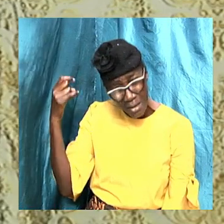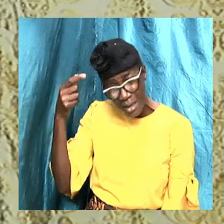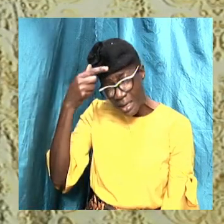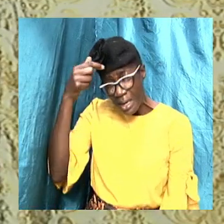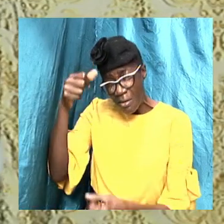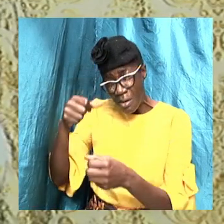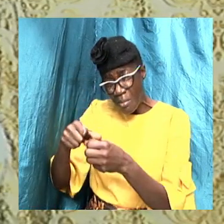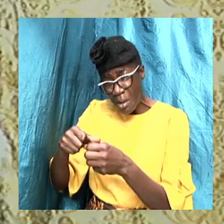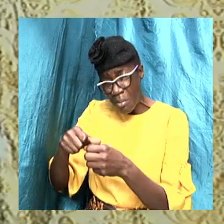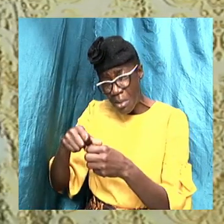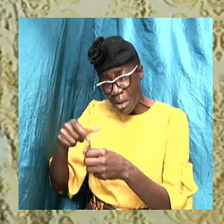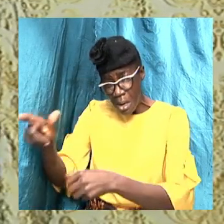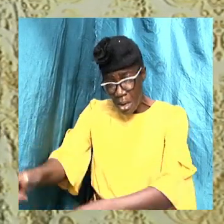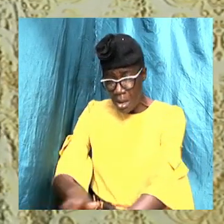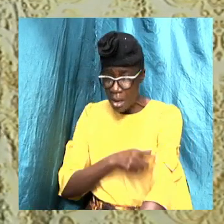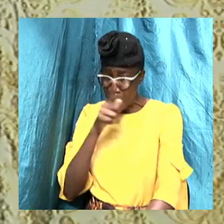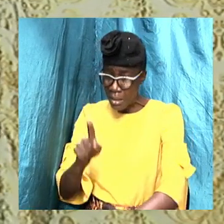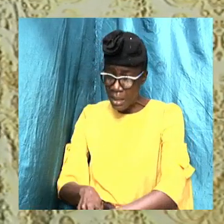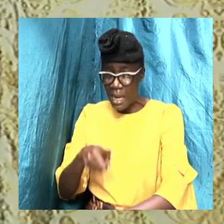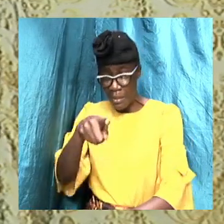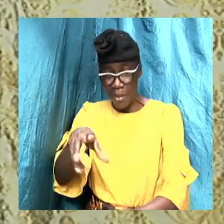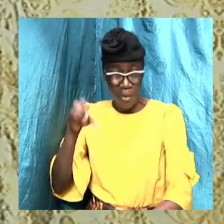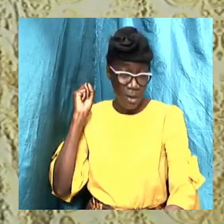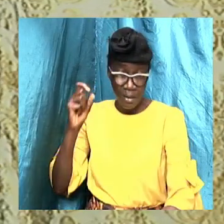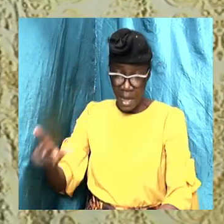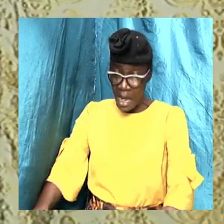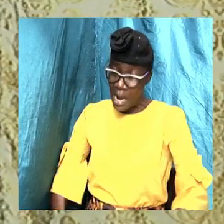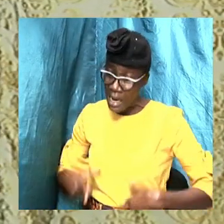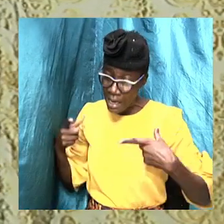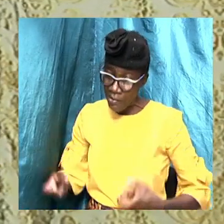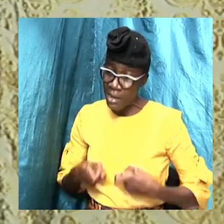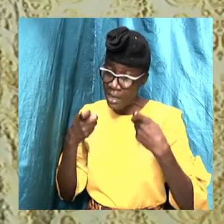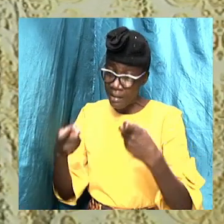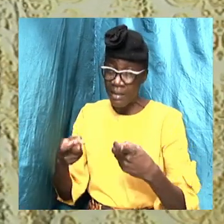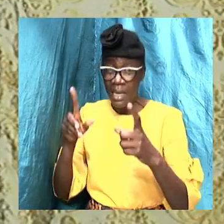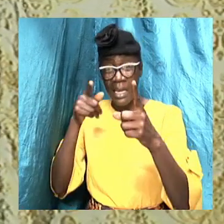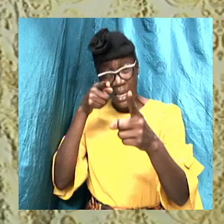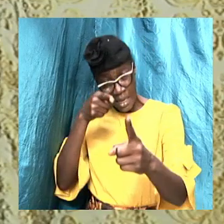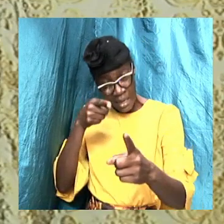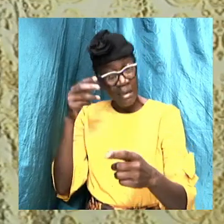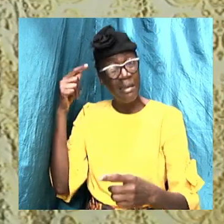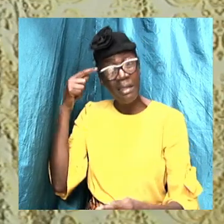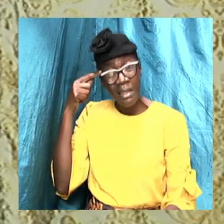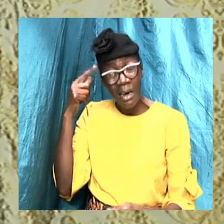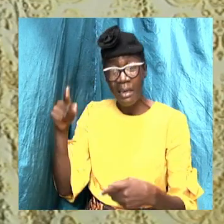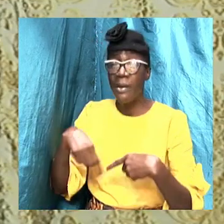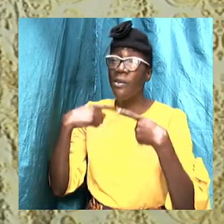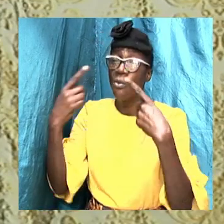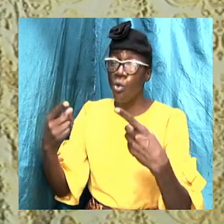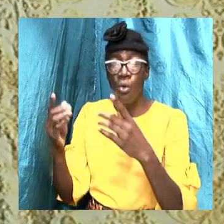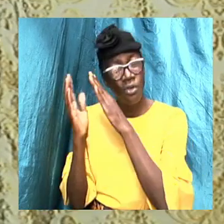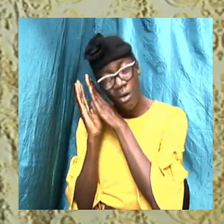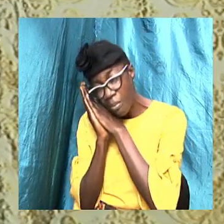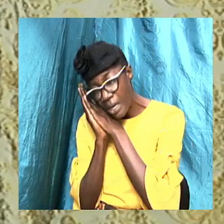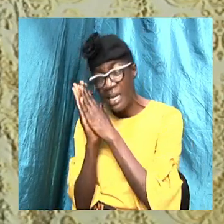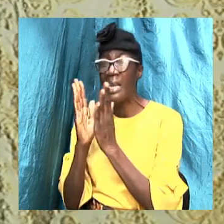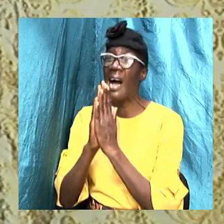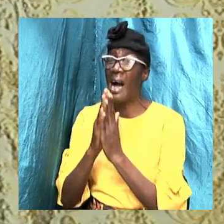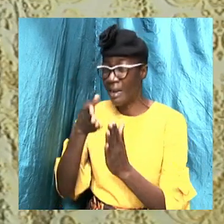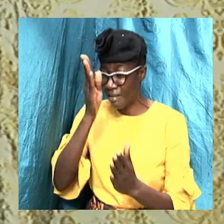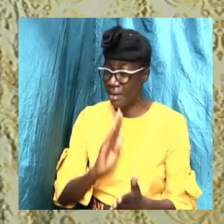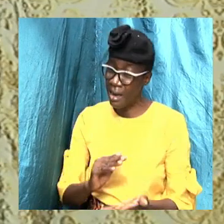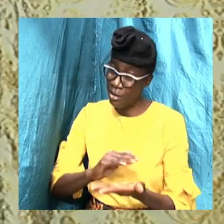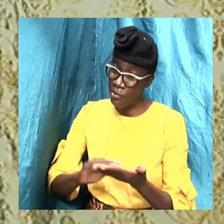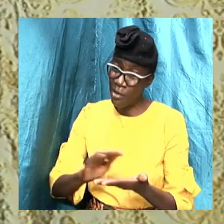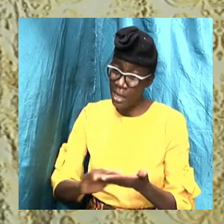ago, when I was living in sin, you know what my thought was? If I went to bed and asked God to forgive me of my